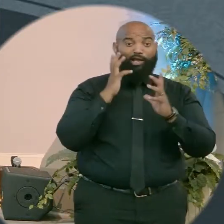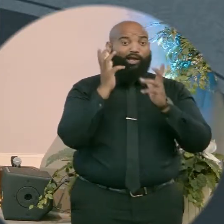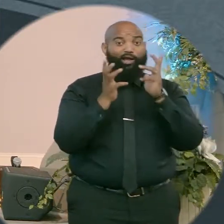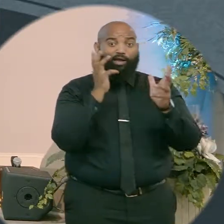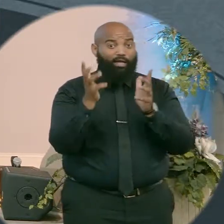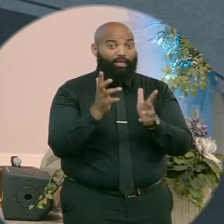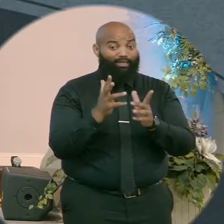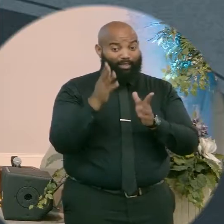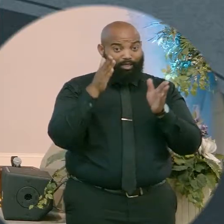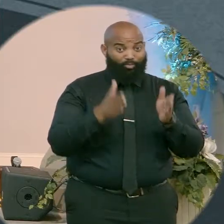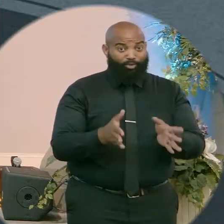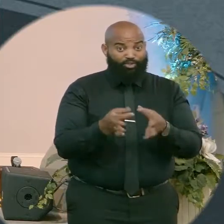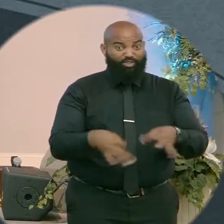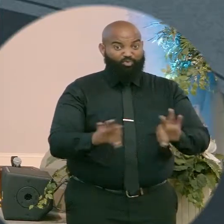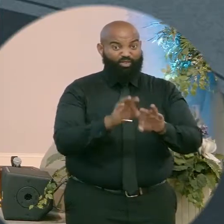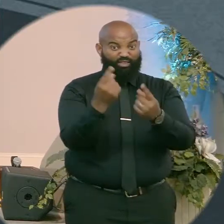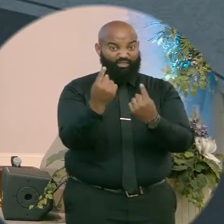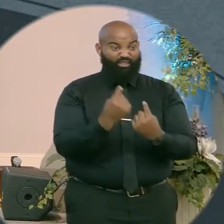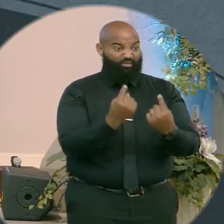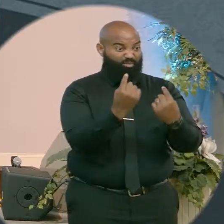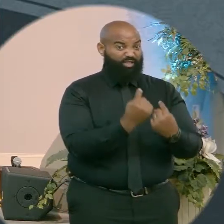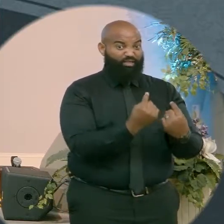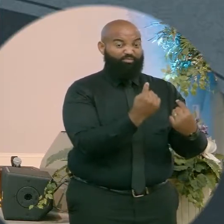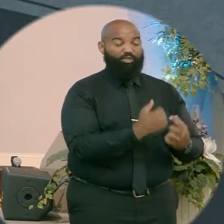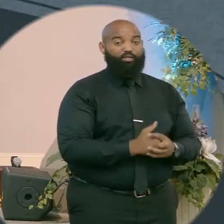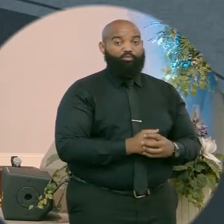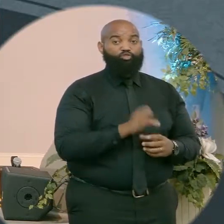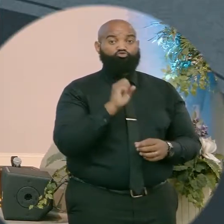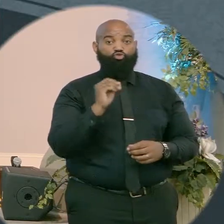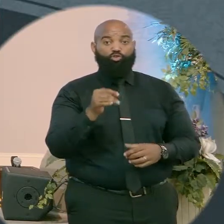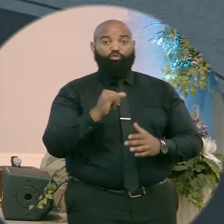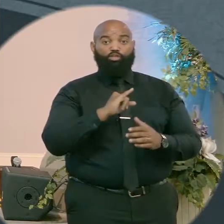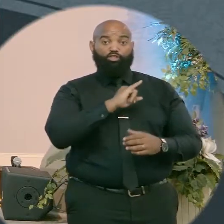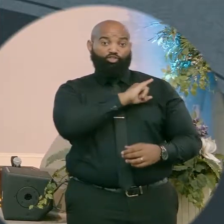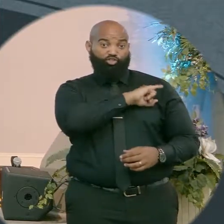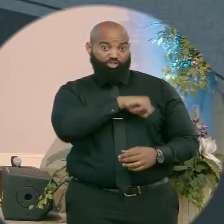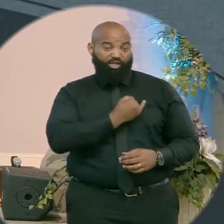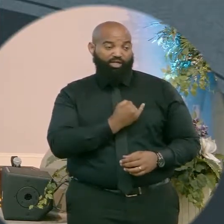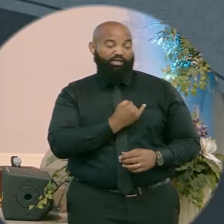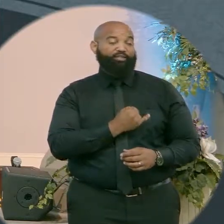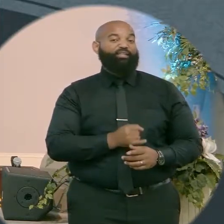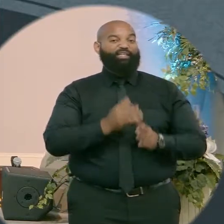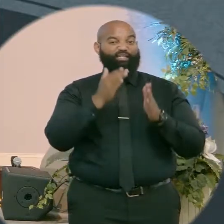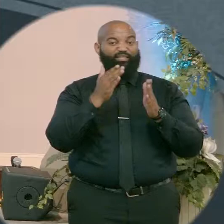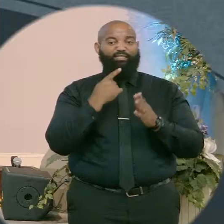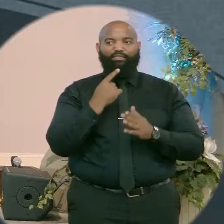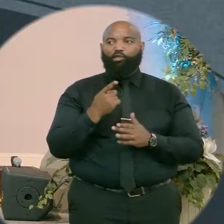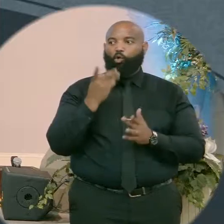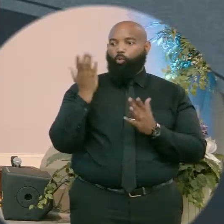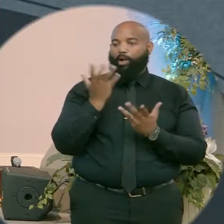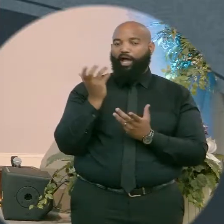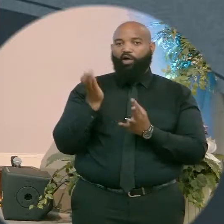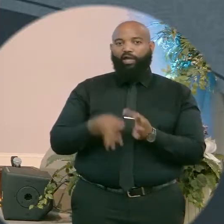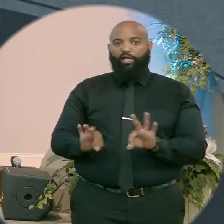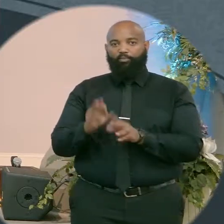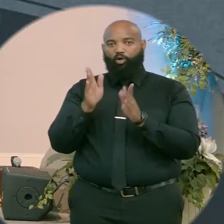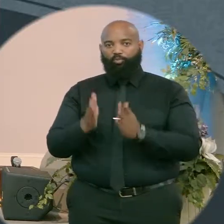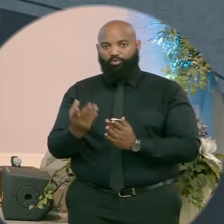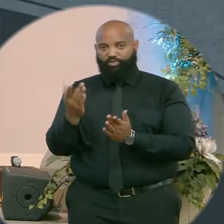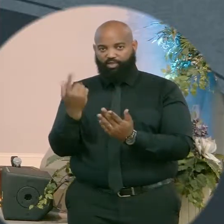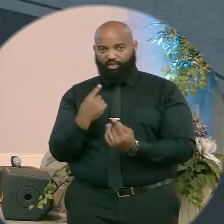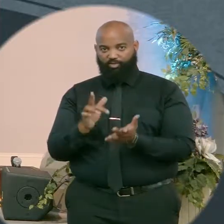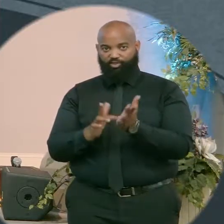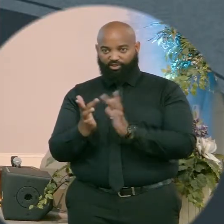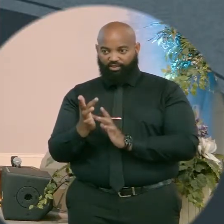wouldn't have been interested in Jesus had a herald not been sent ahead to let them know someone was coming. So when we open up the book of